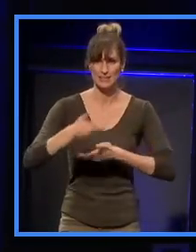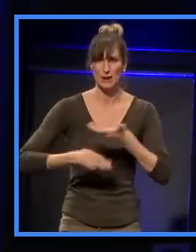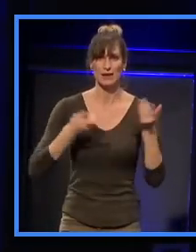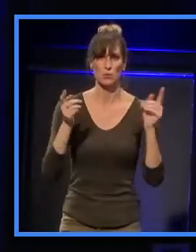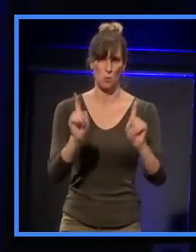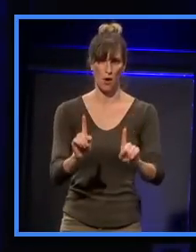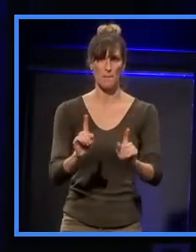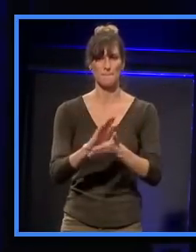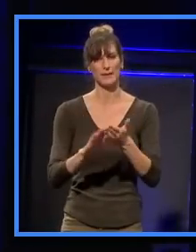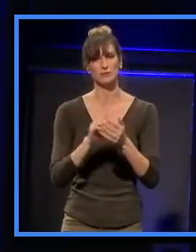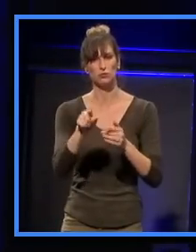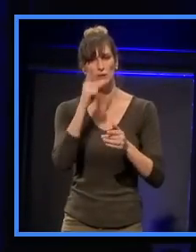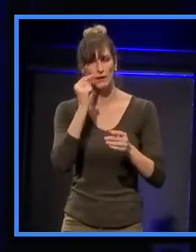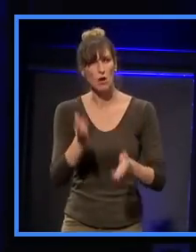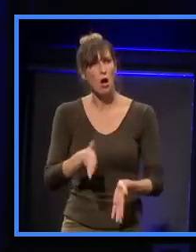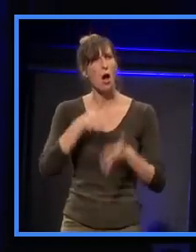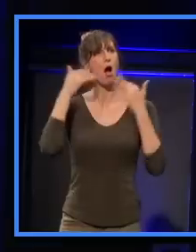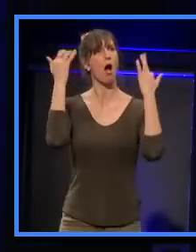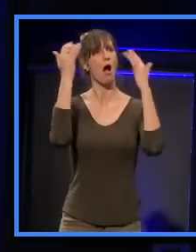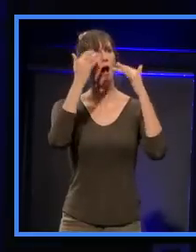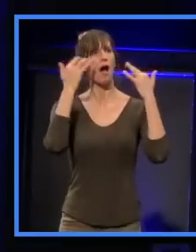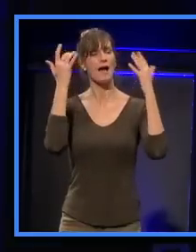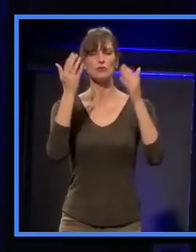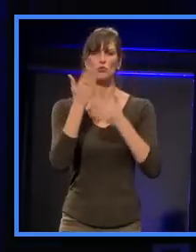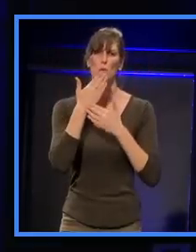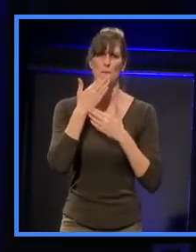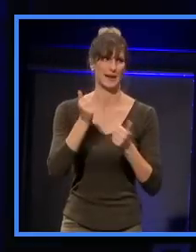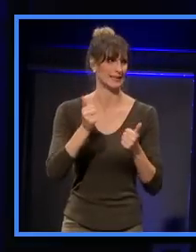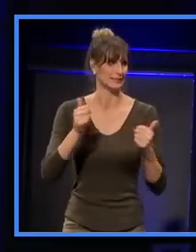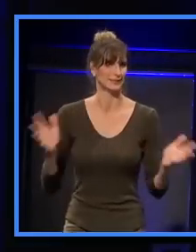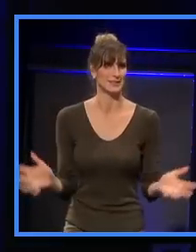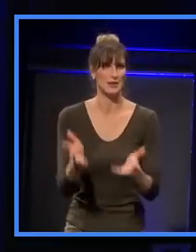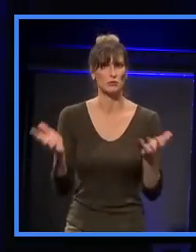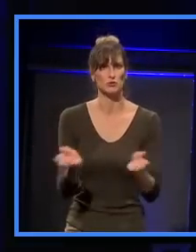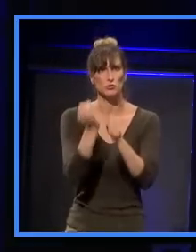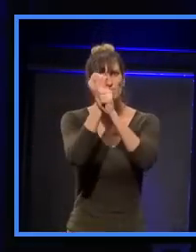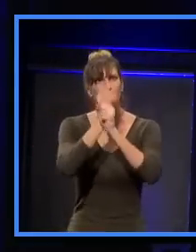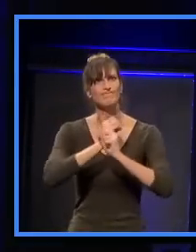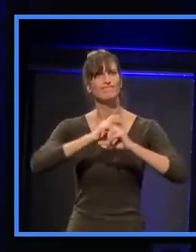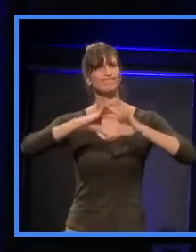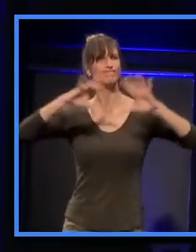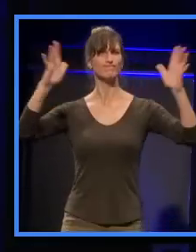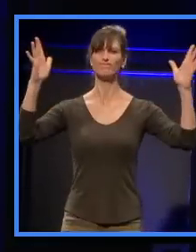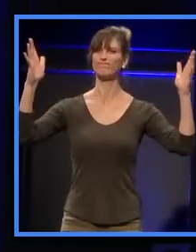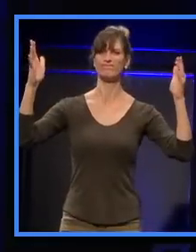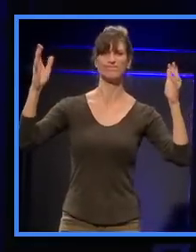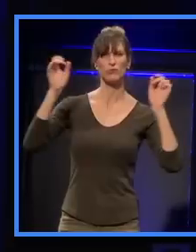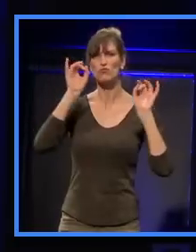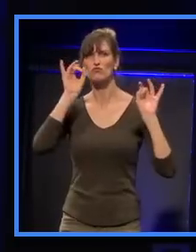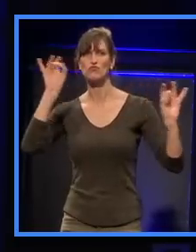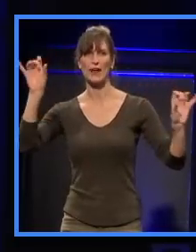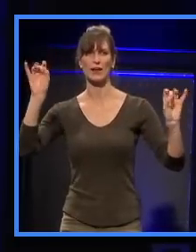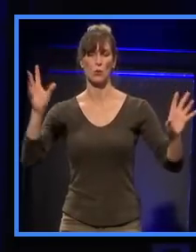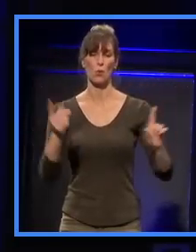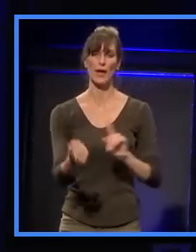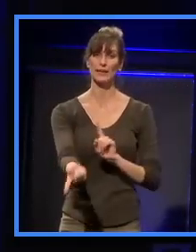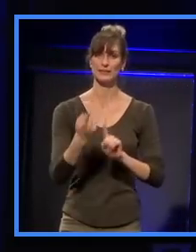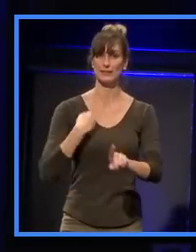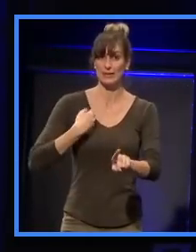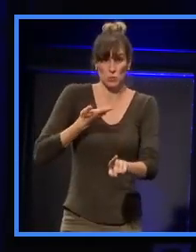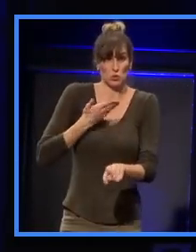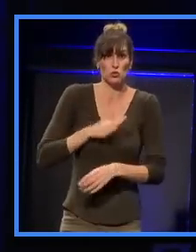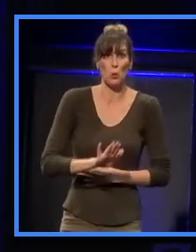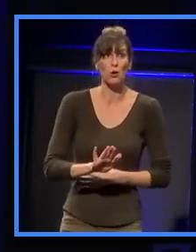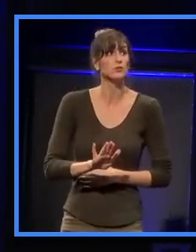food for thought. So, you know, please let your imagination run wild. Tell us whatever you want. And I really, really look forward to